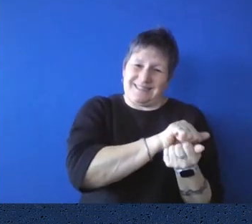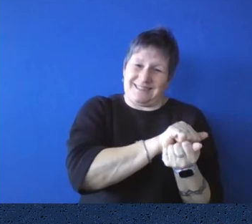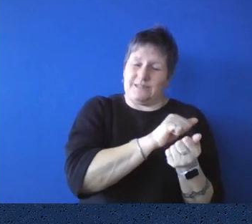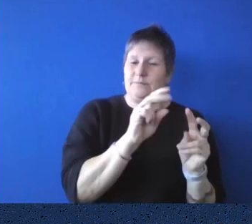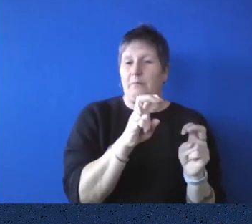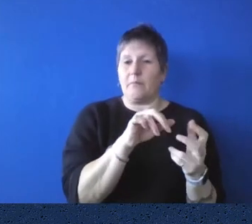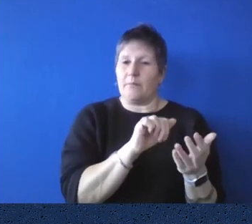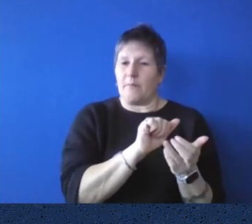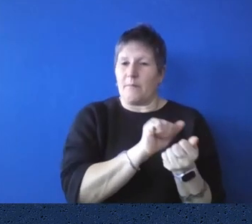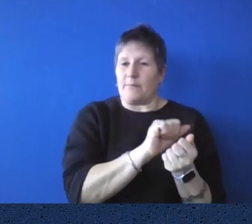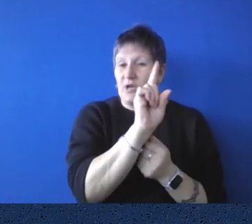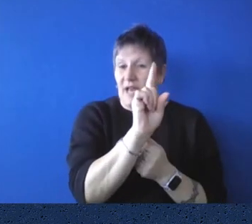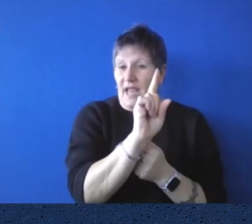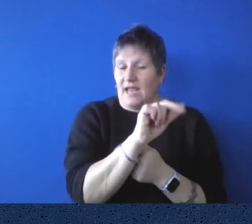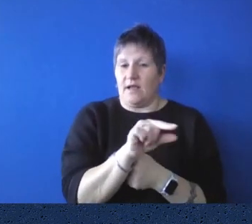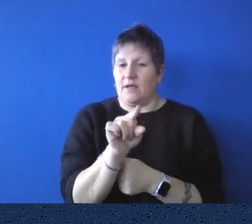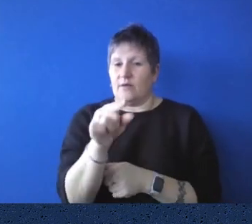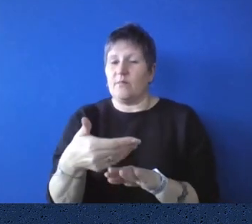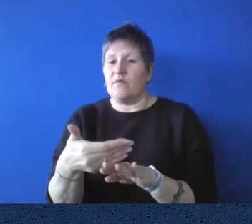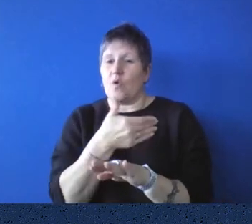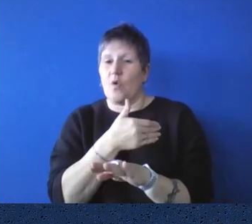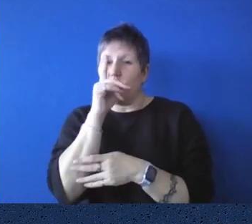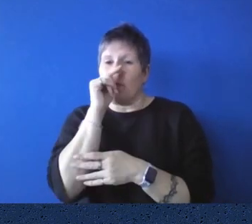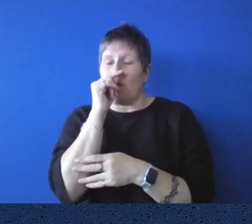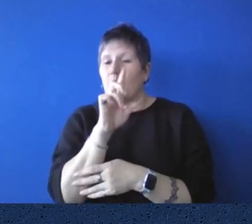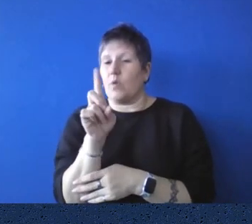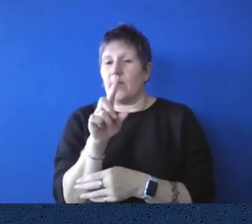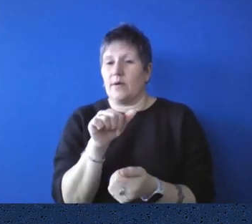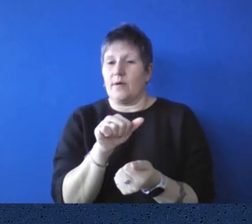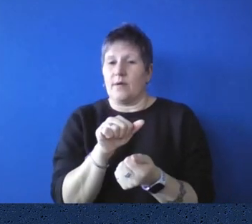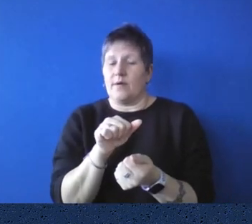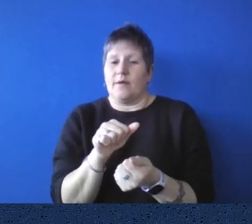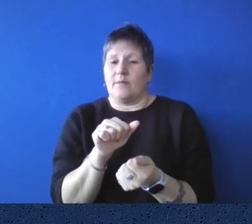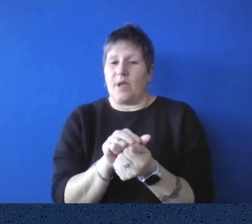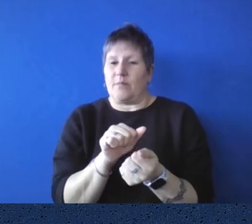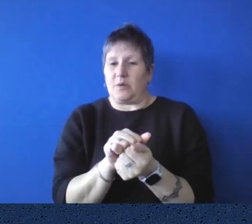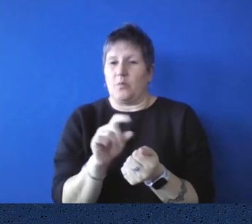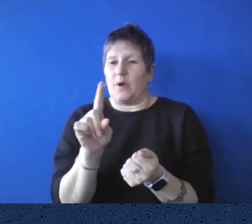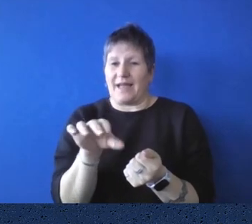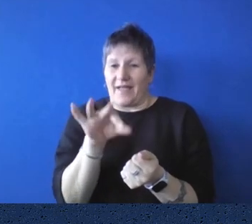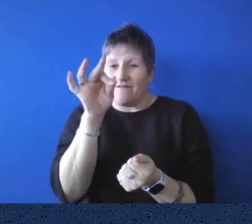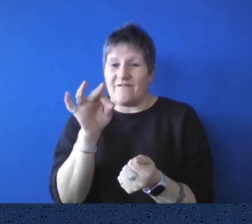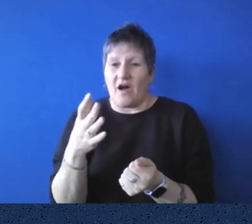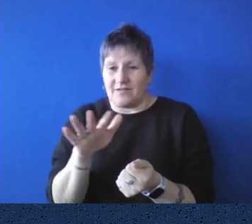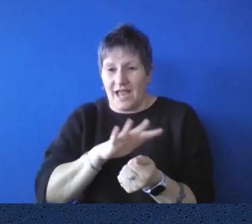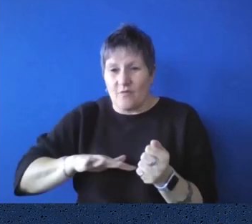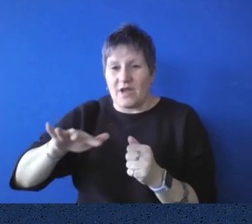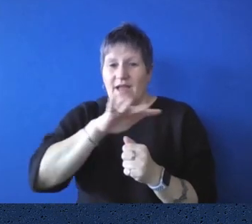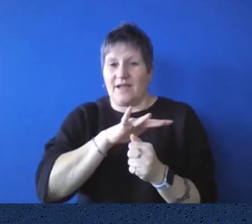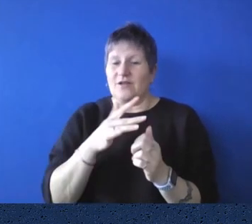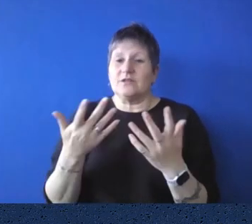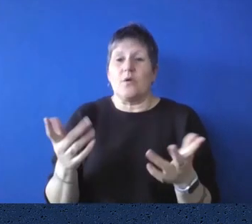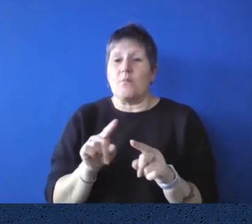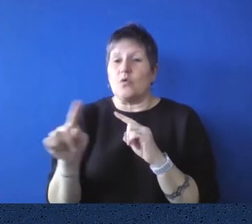paper, um, people had to use whatever they could. And oftentimes that would be rags.